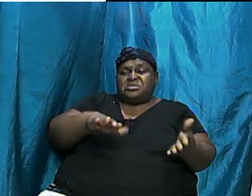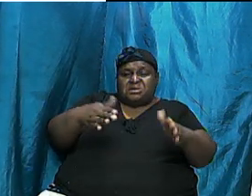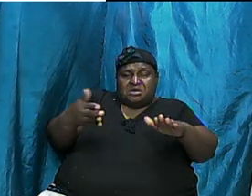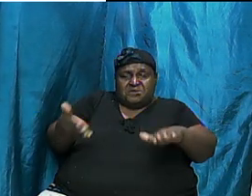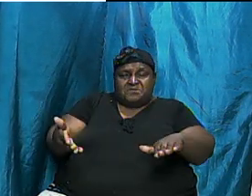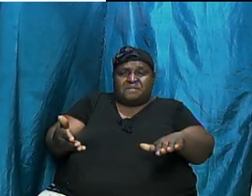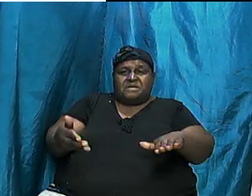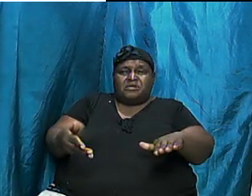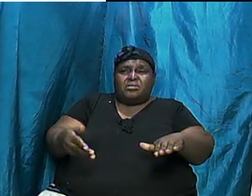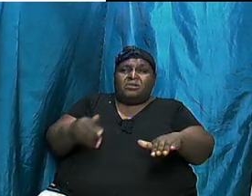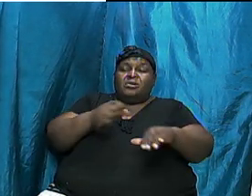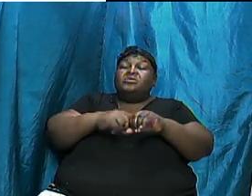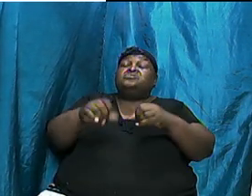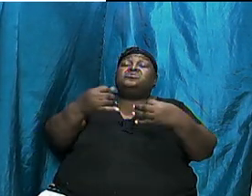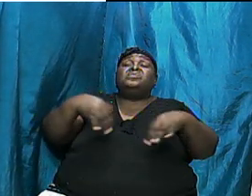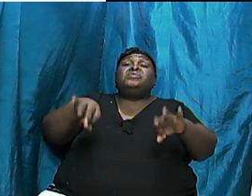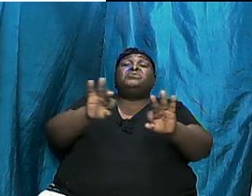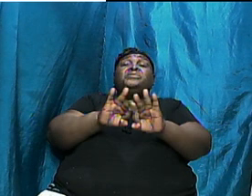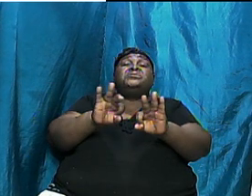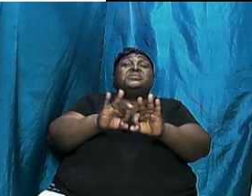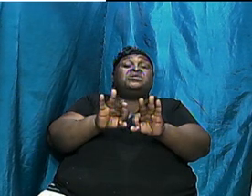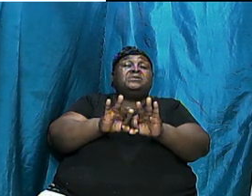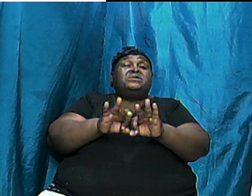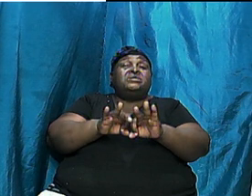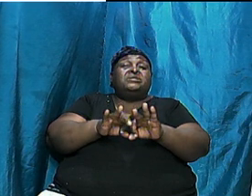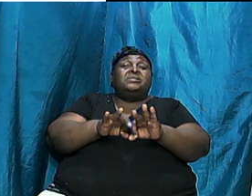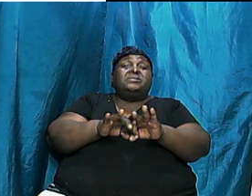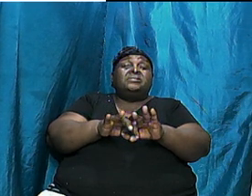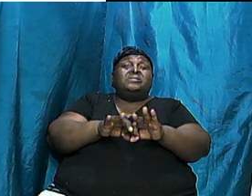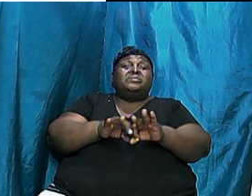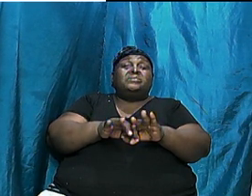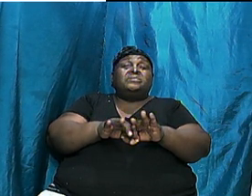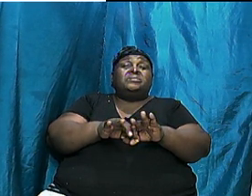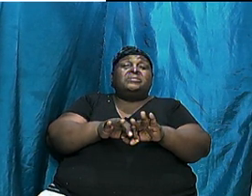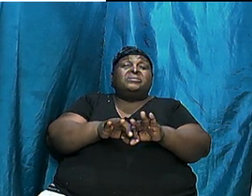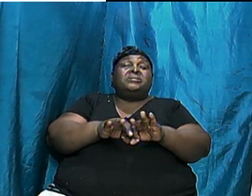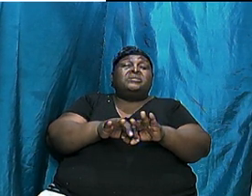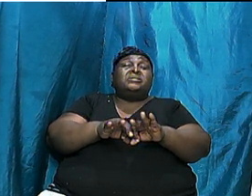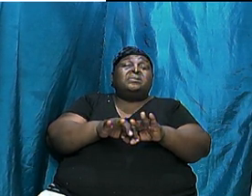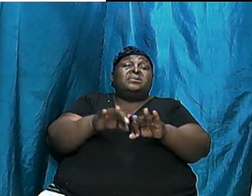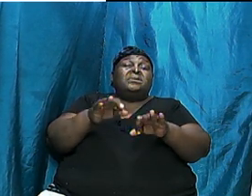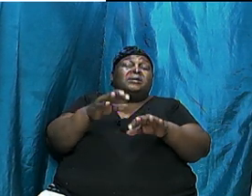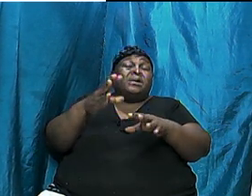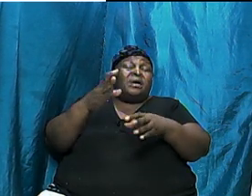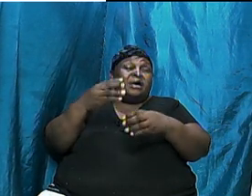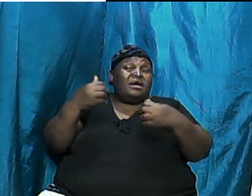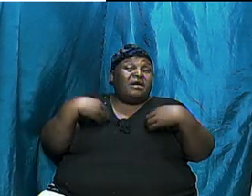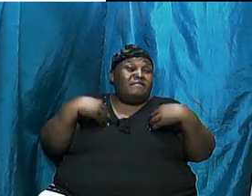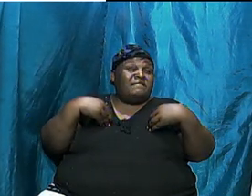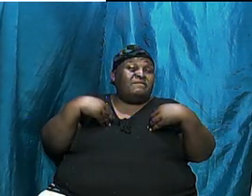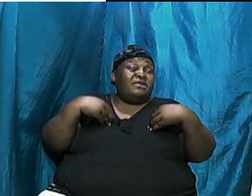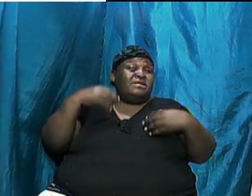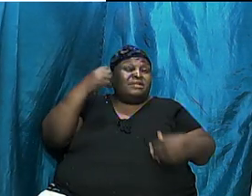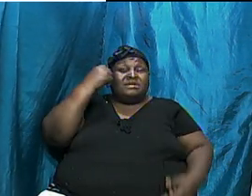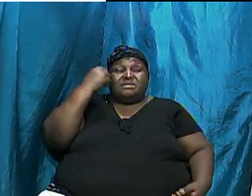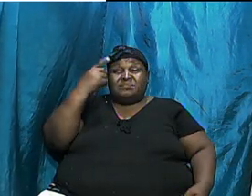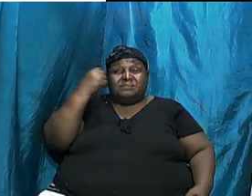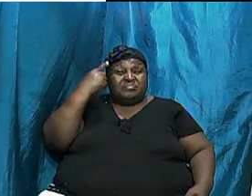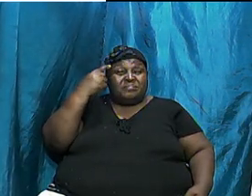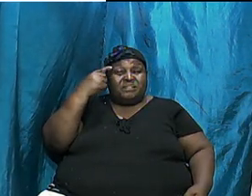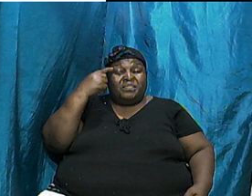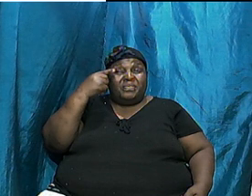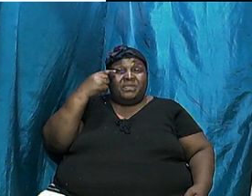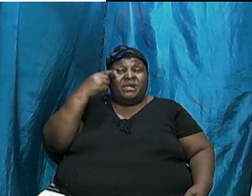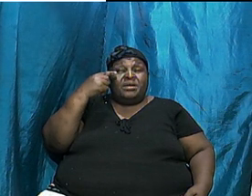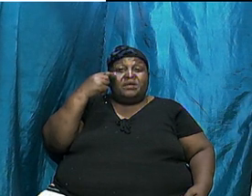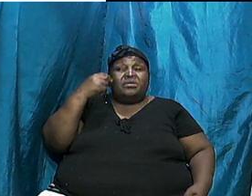so it is important that we get a feel for the themes in terms